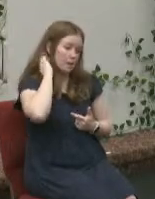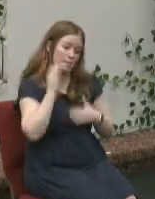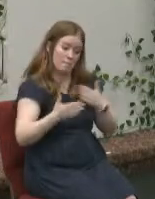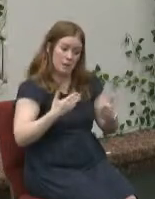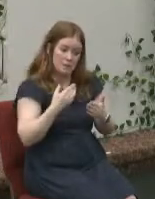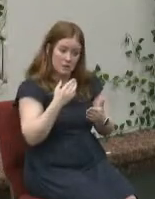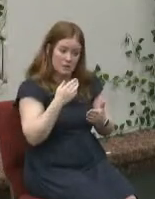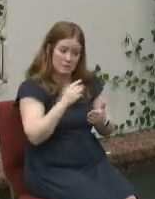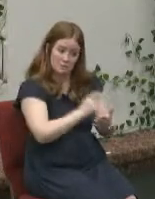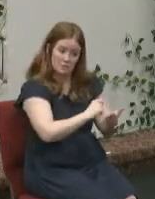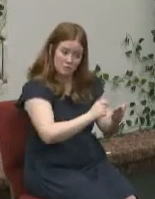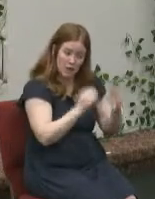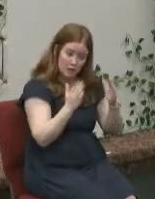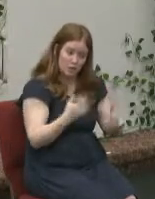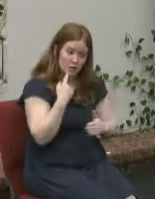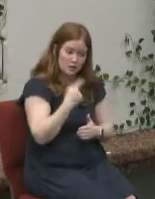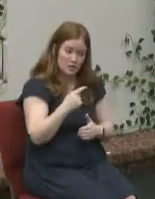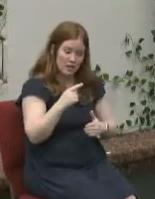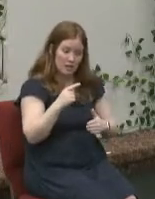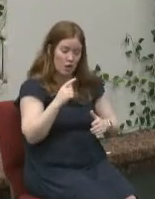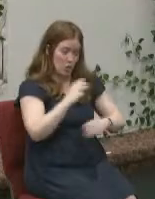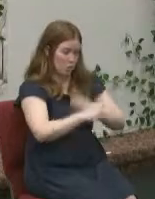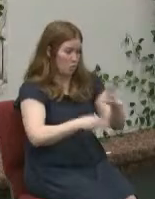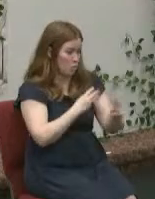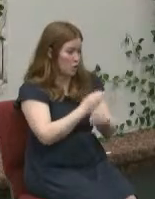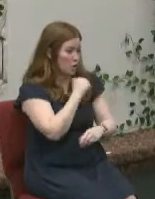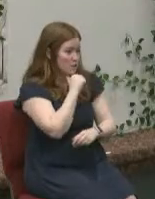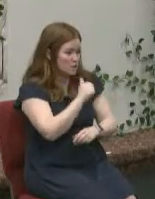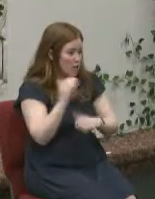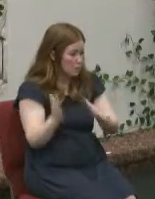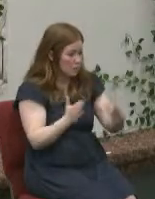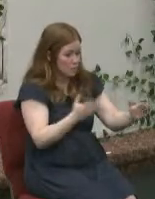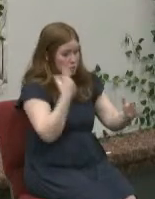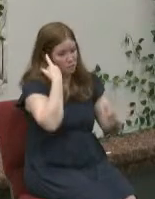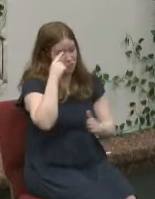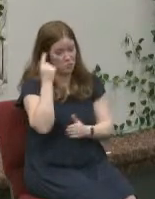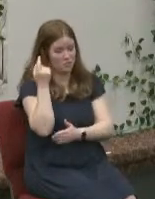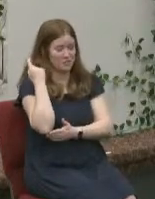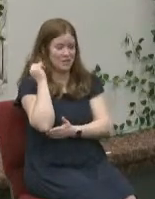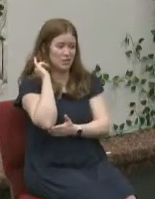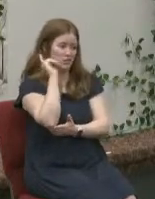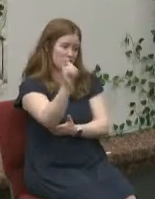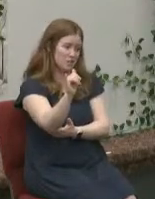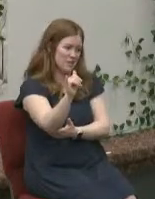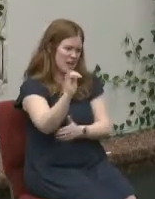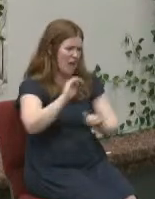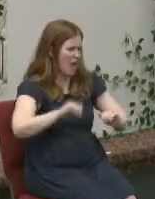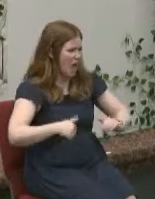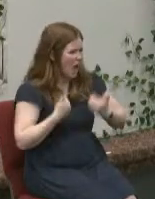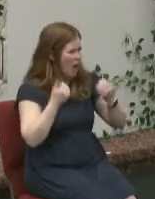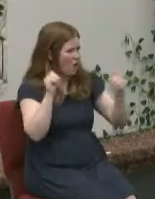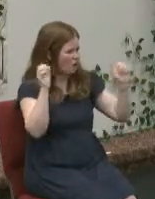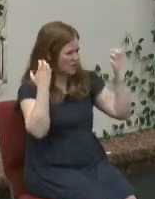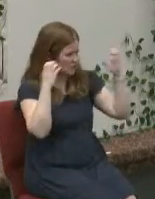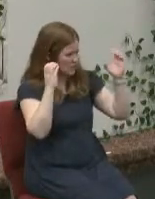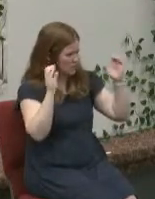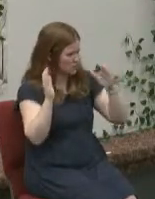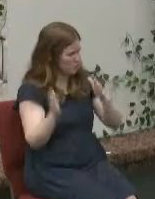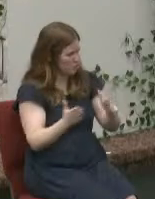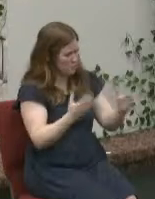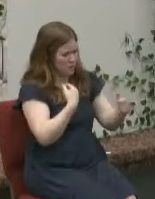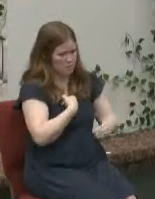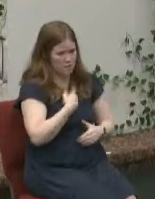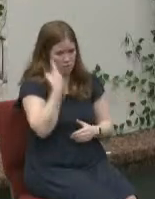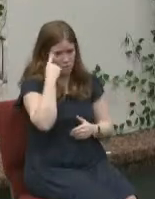is unprepared for life quakes especially eternity how can easter pastor walker prepare me how can it